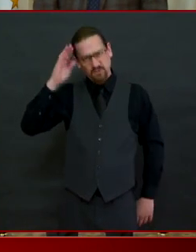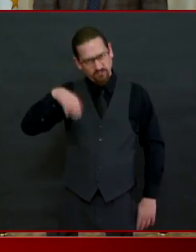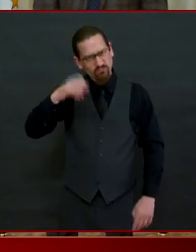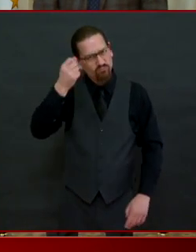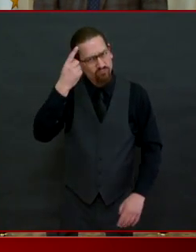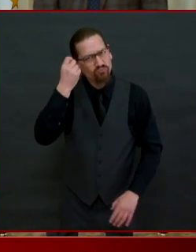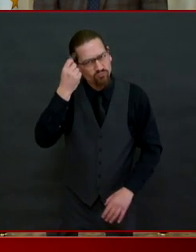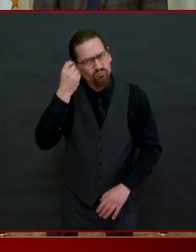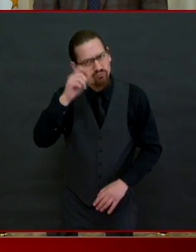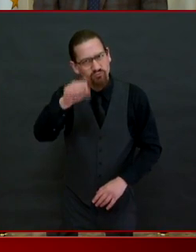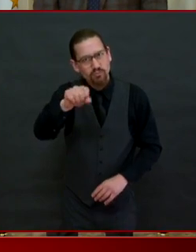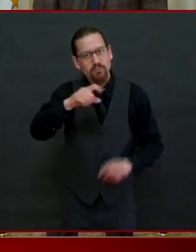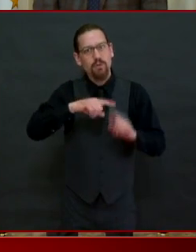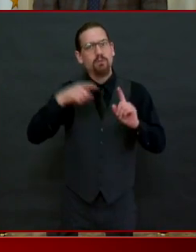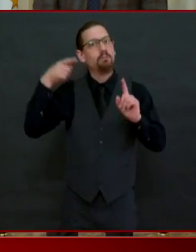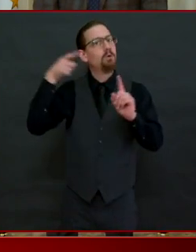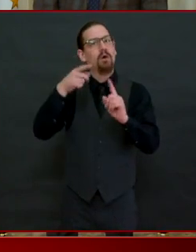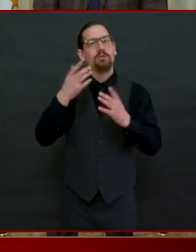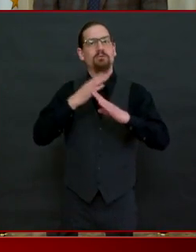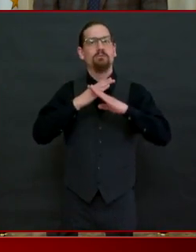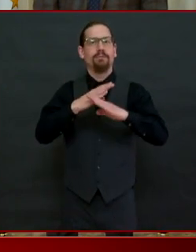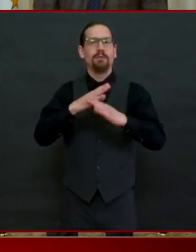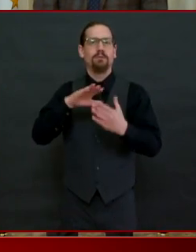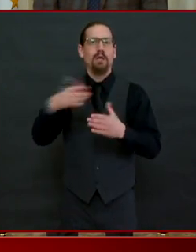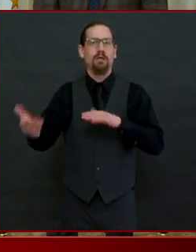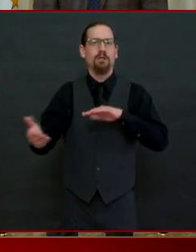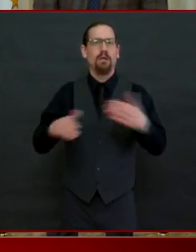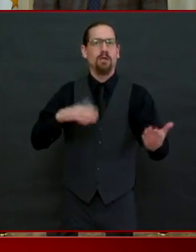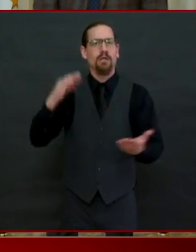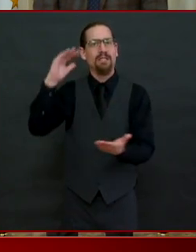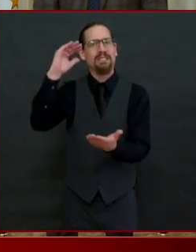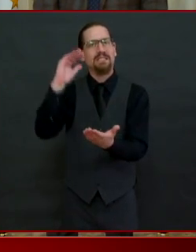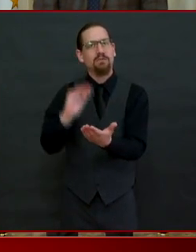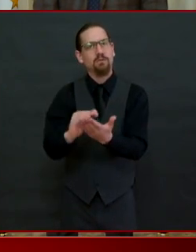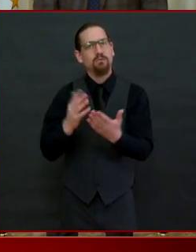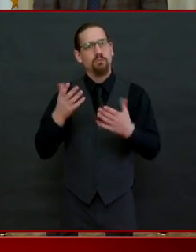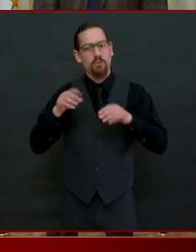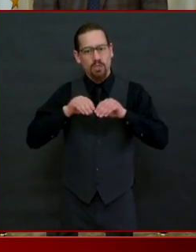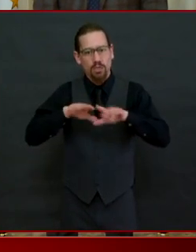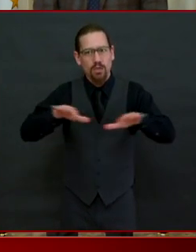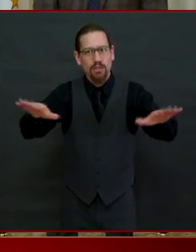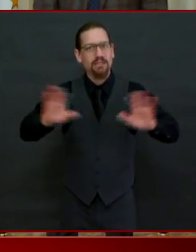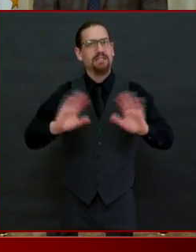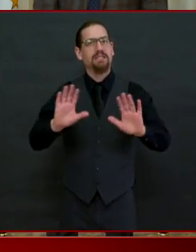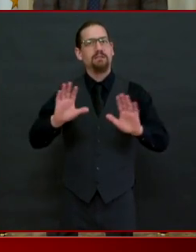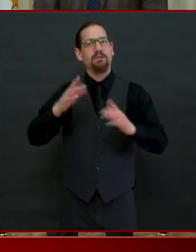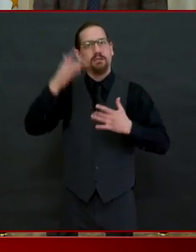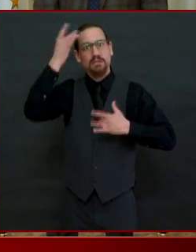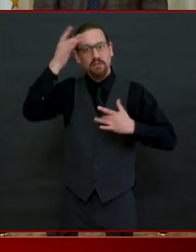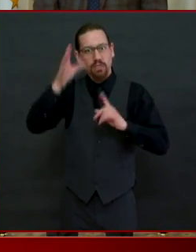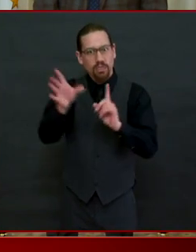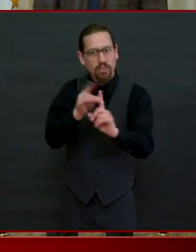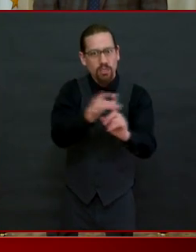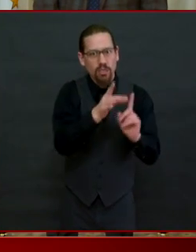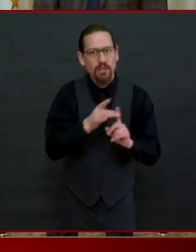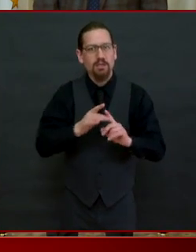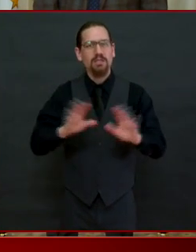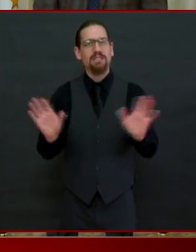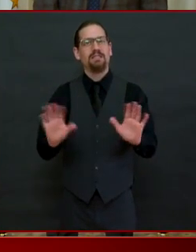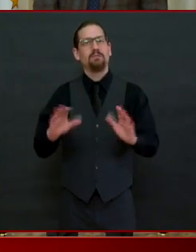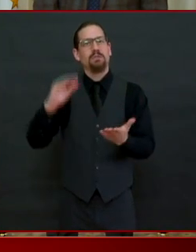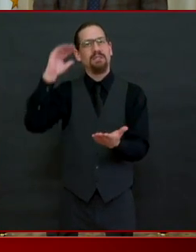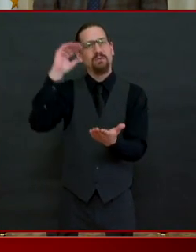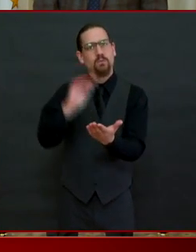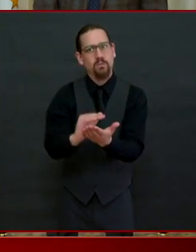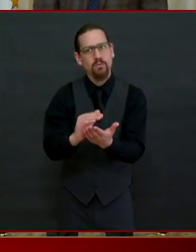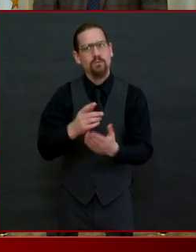i'm asking you to get creative figure out um the best way that you can comply but as of today it